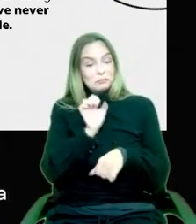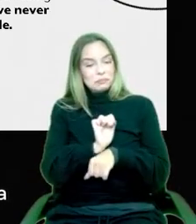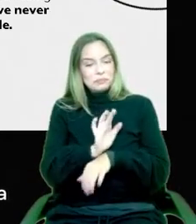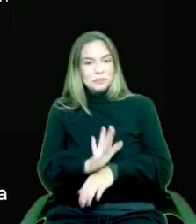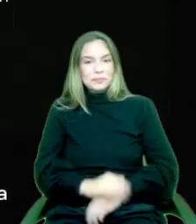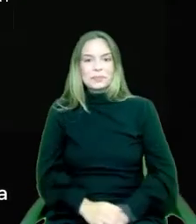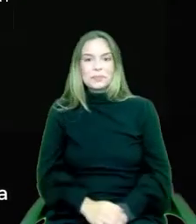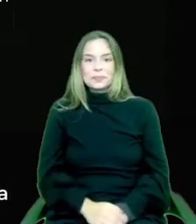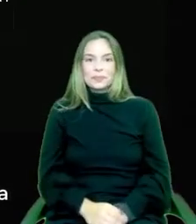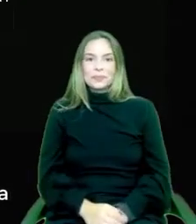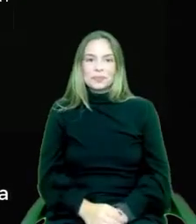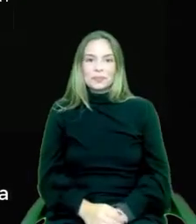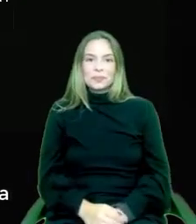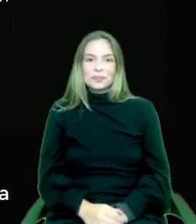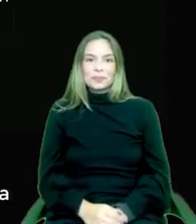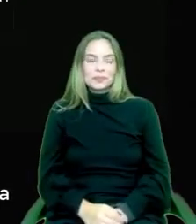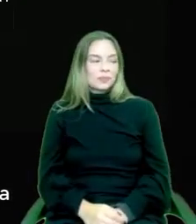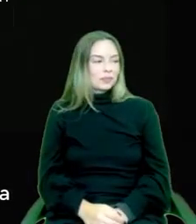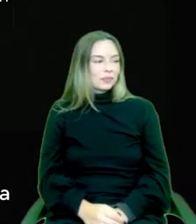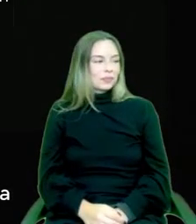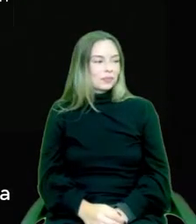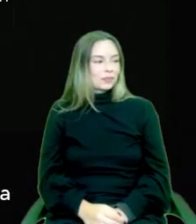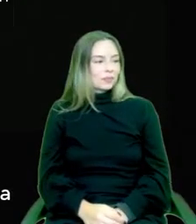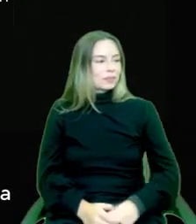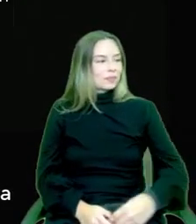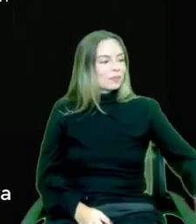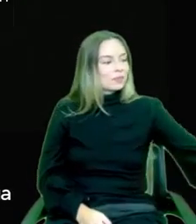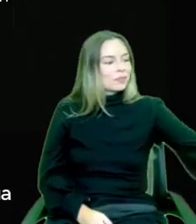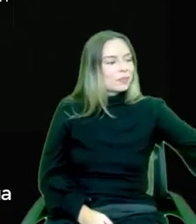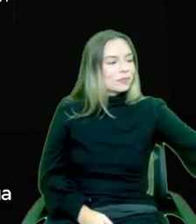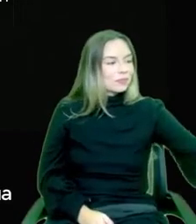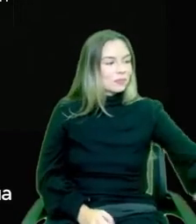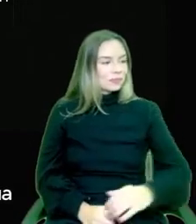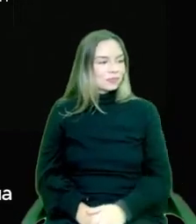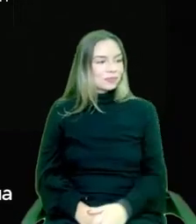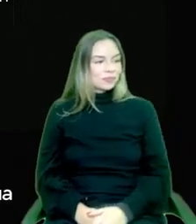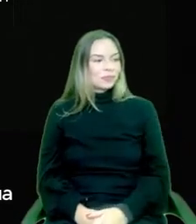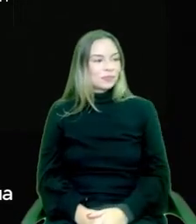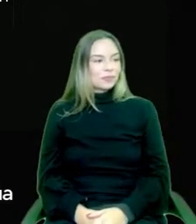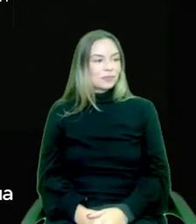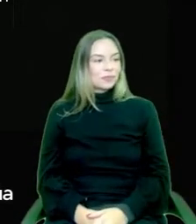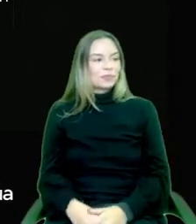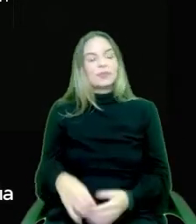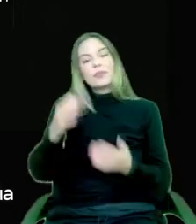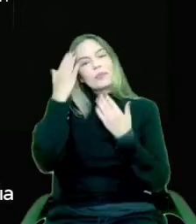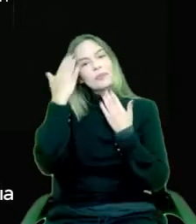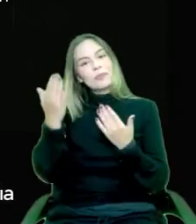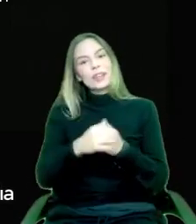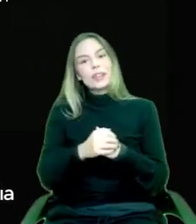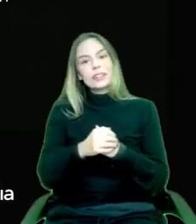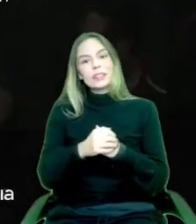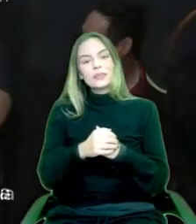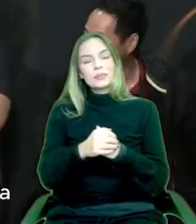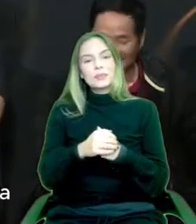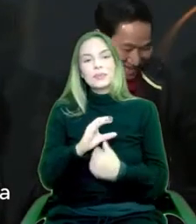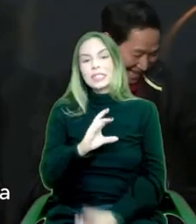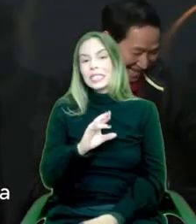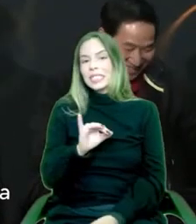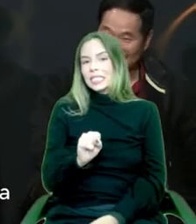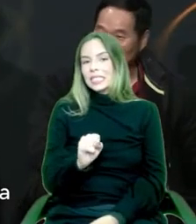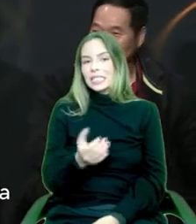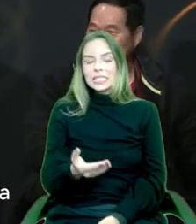Oh, I think that's it. Thank you very much. Chris? I'll now juggle all three of them.